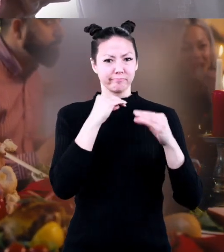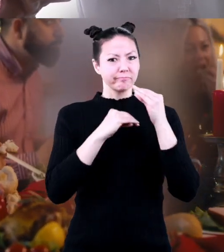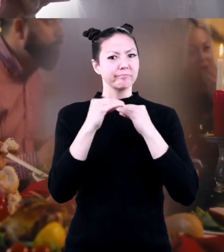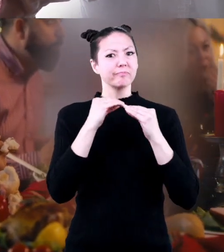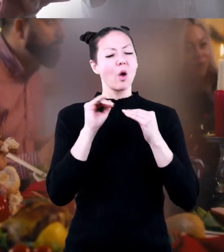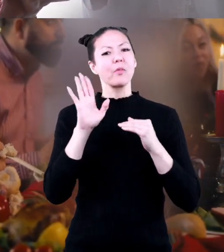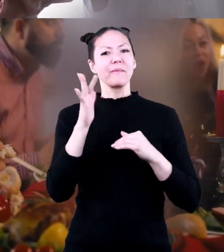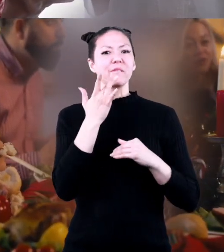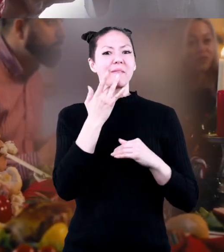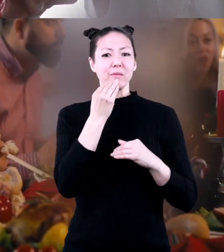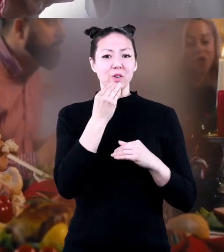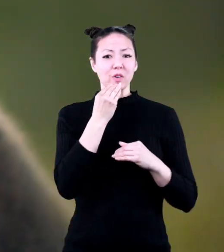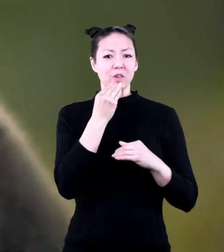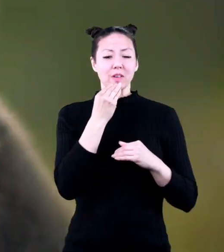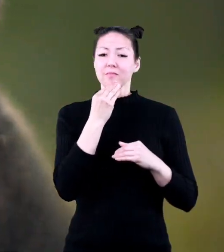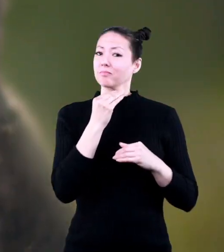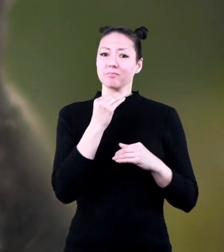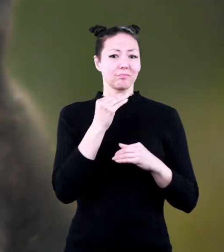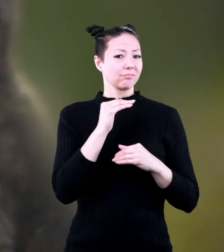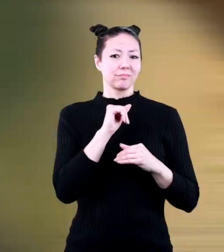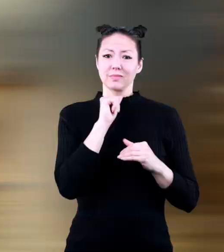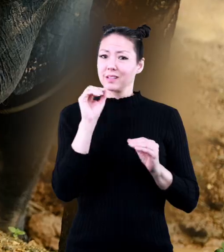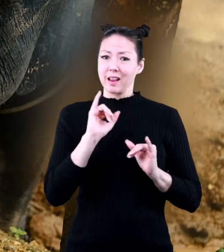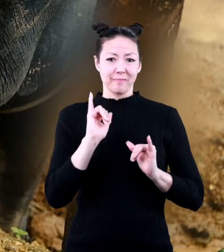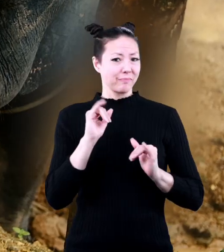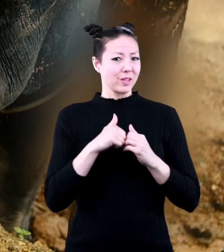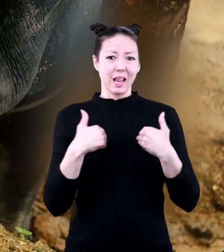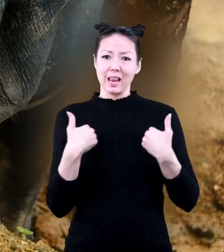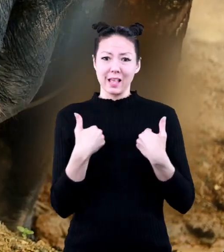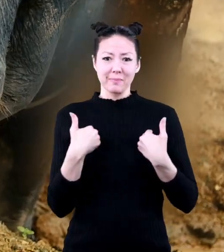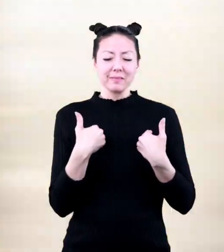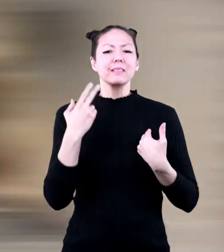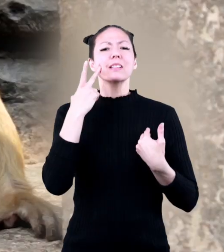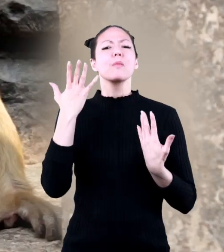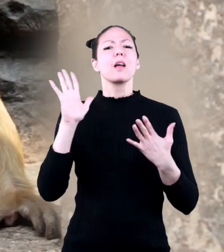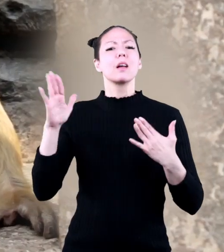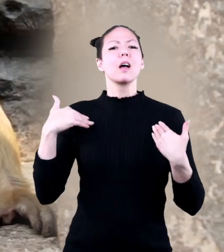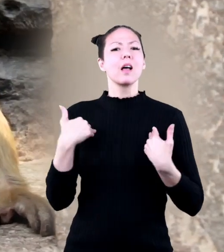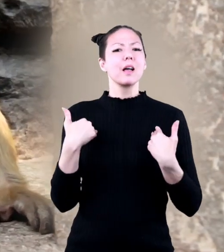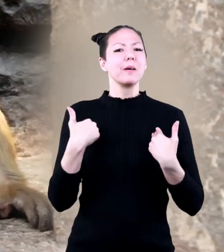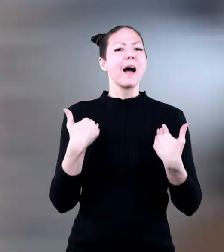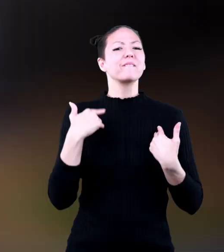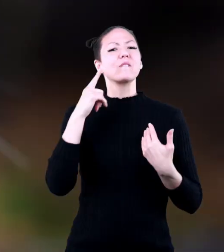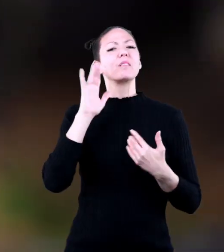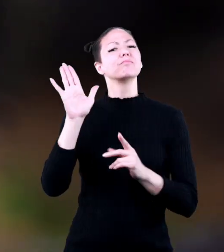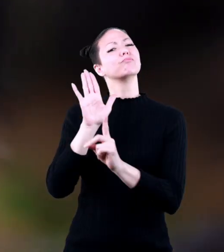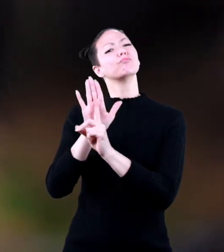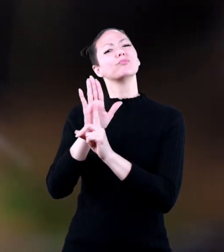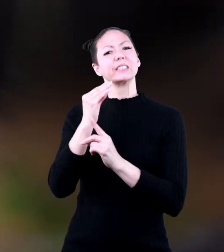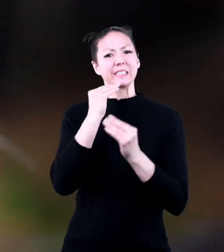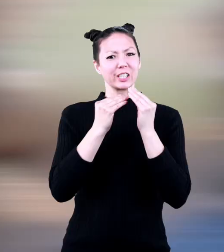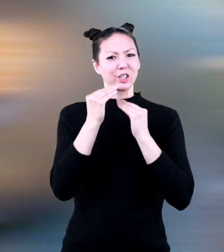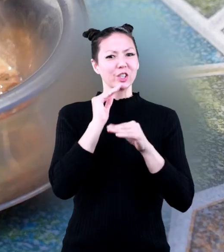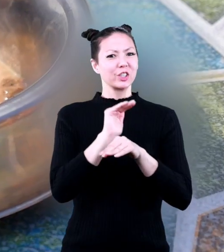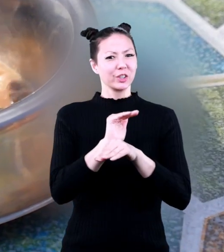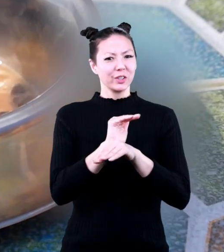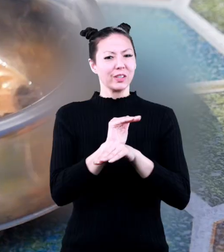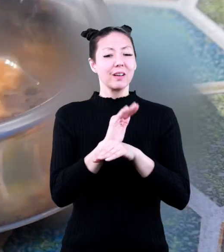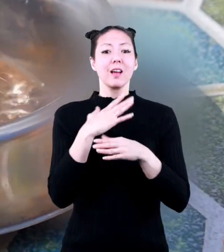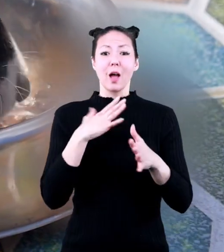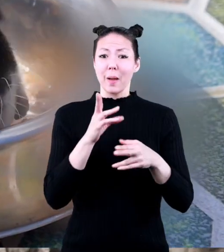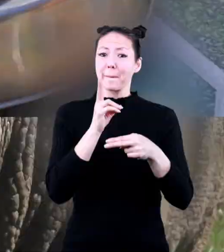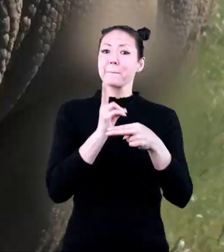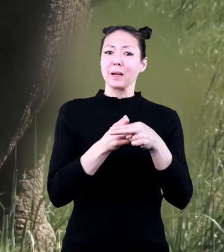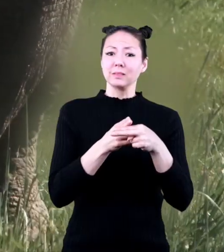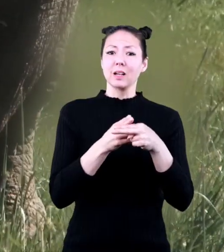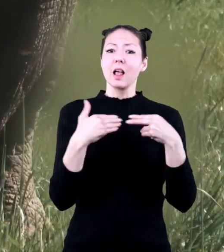foods, and neither do animals. So, let's see what animals are having for dinner. We